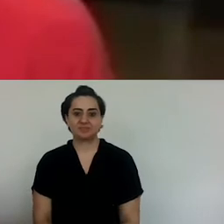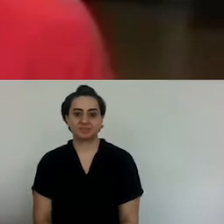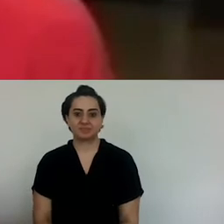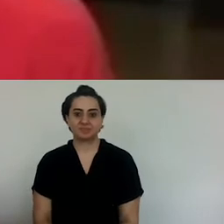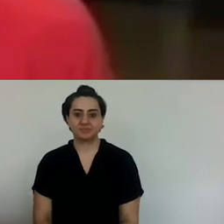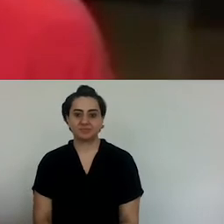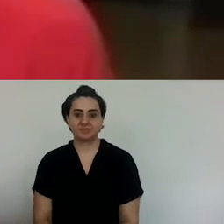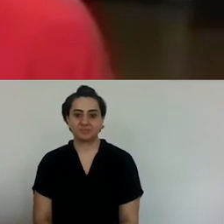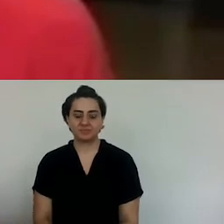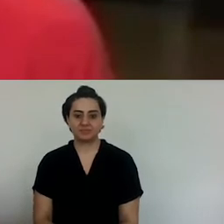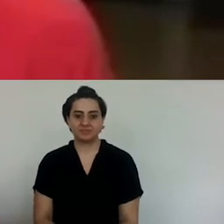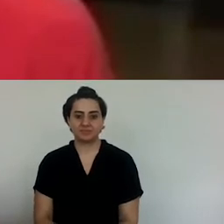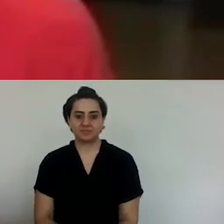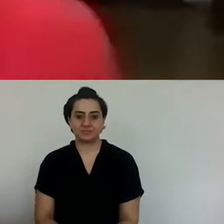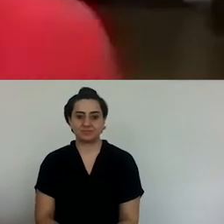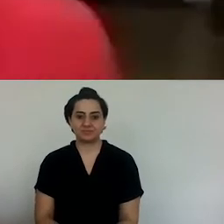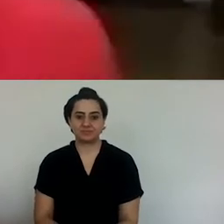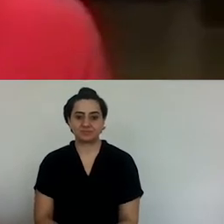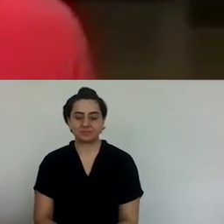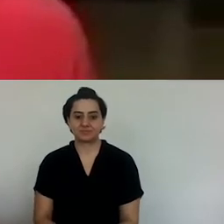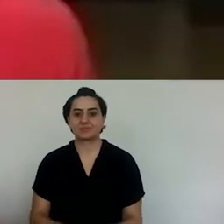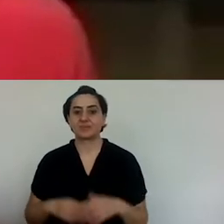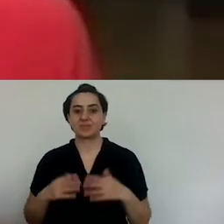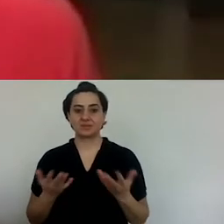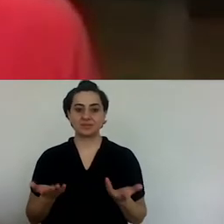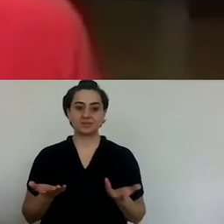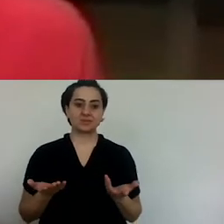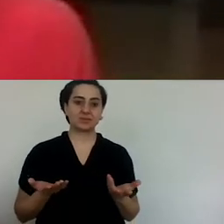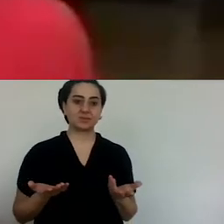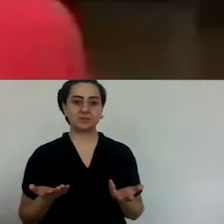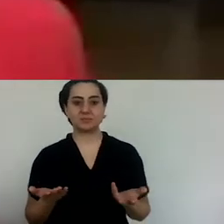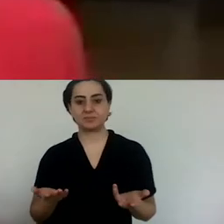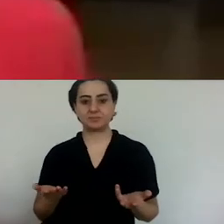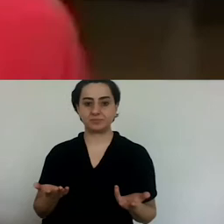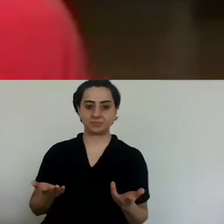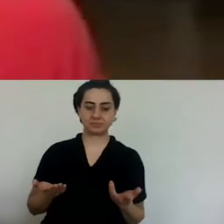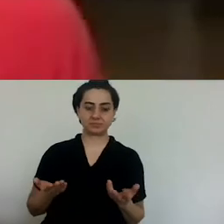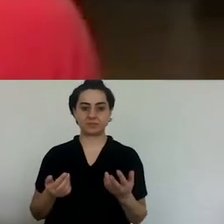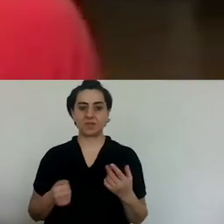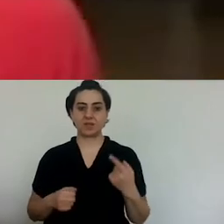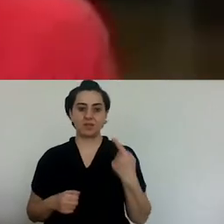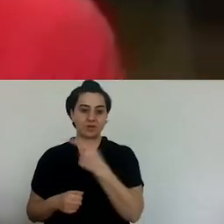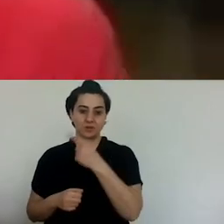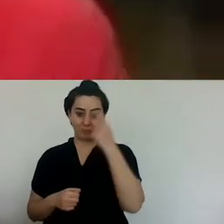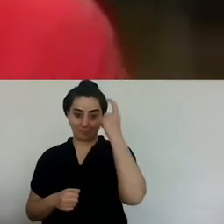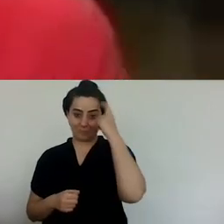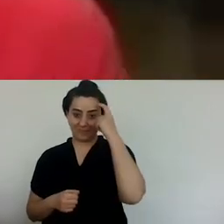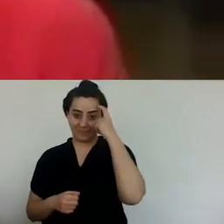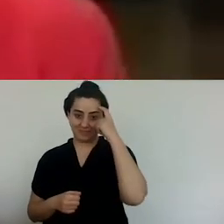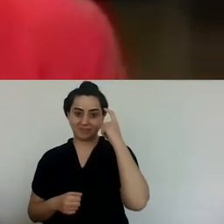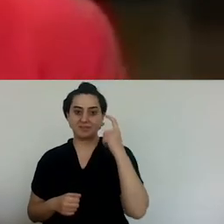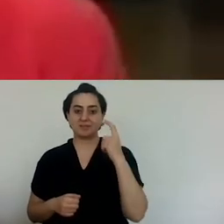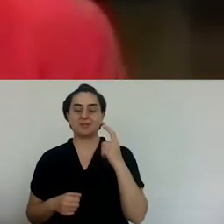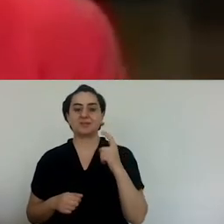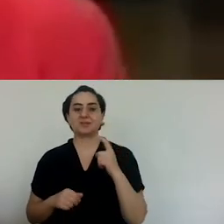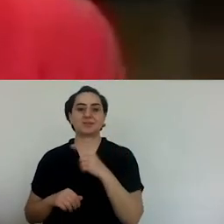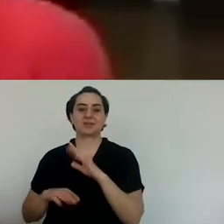Because they would do that best, as a matter of fact, whether it's stuffed meatballs, Ichli Köfte, or something else.